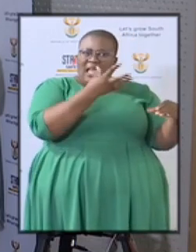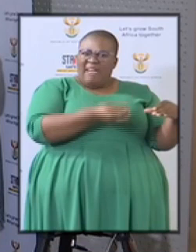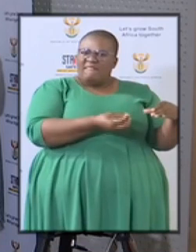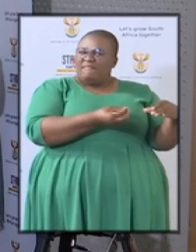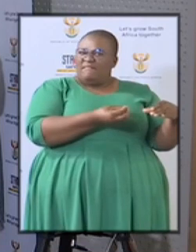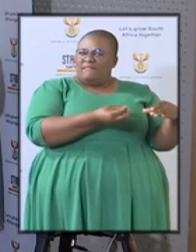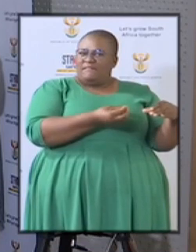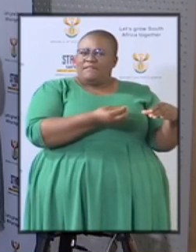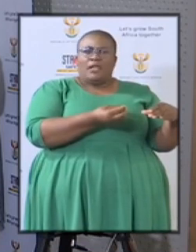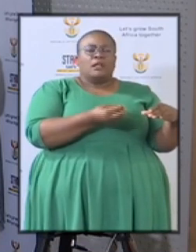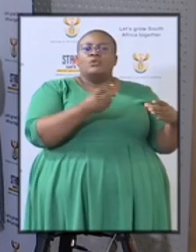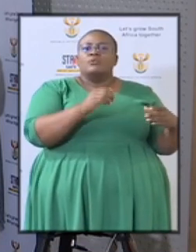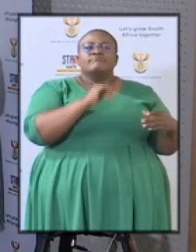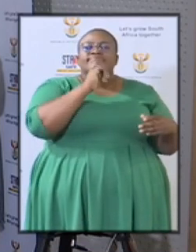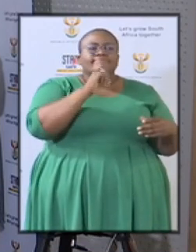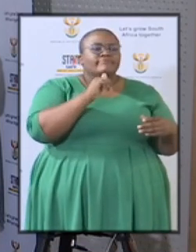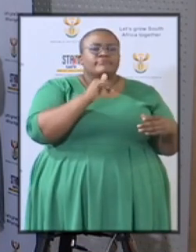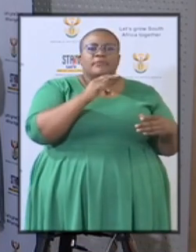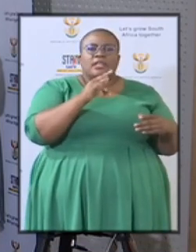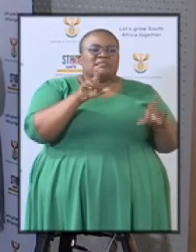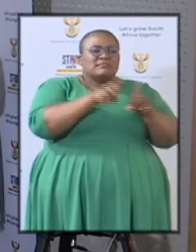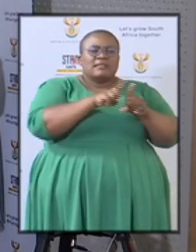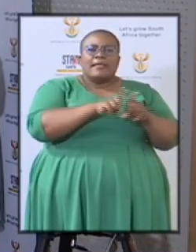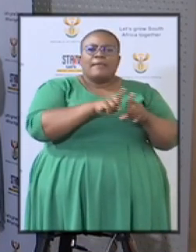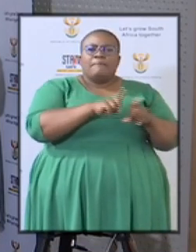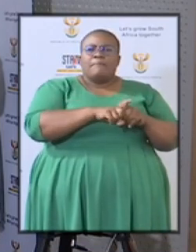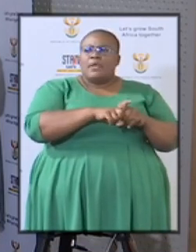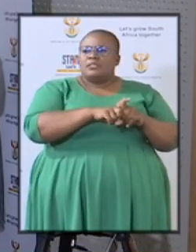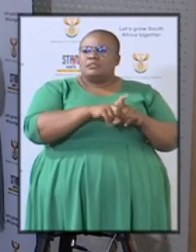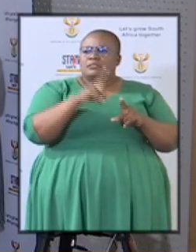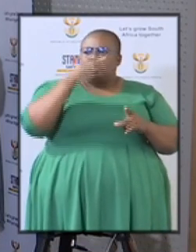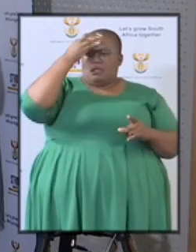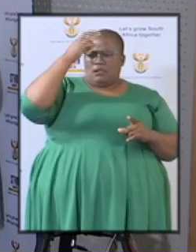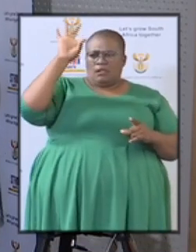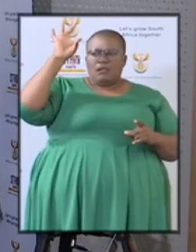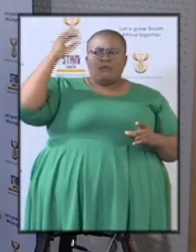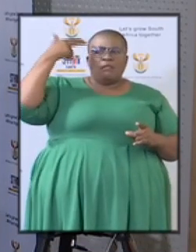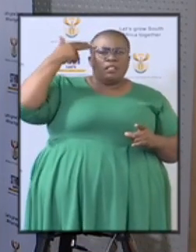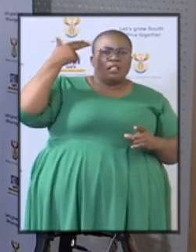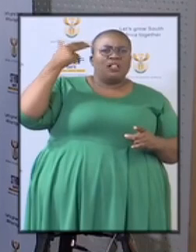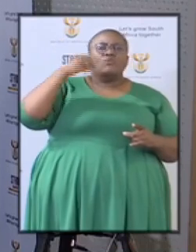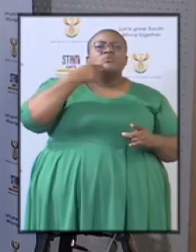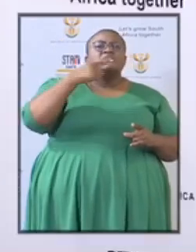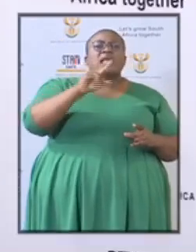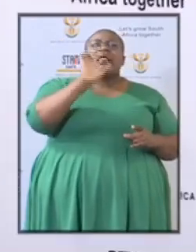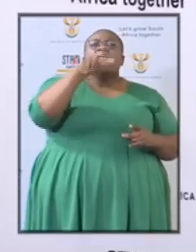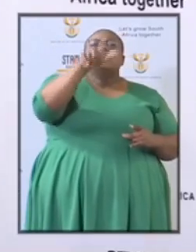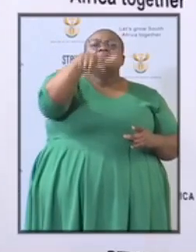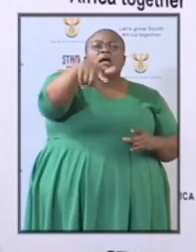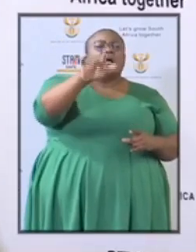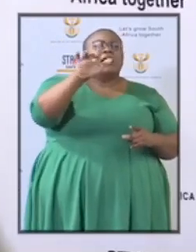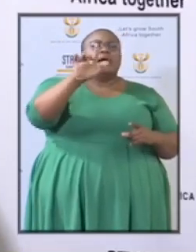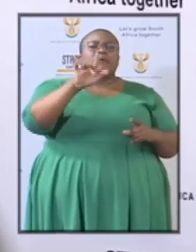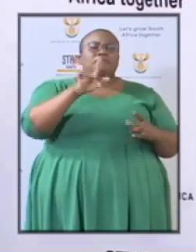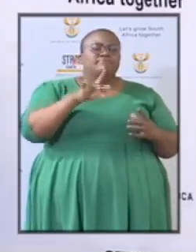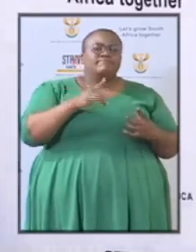later, like I said, capture, we'll still see a committee investigating? Thank you. Thank you very much. Over to you, minister.